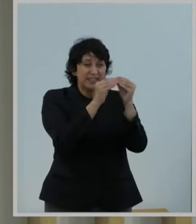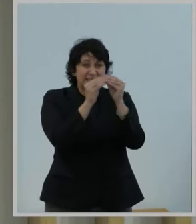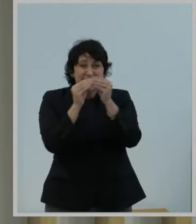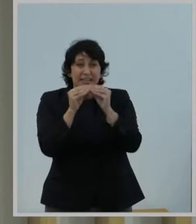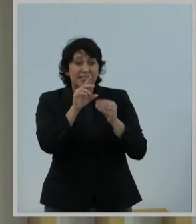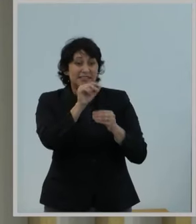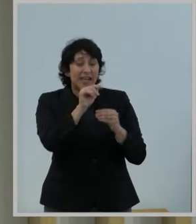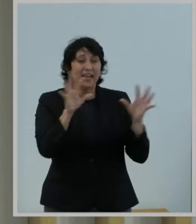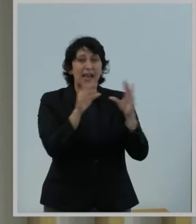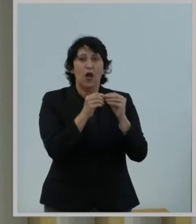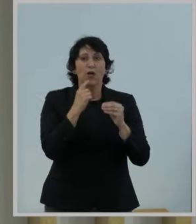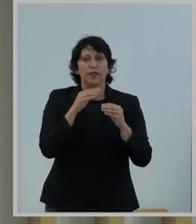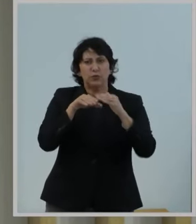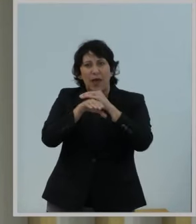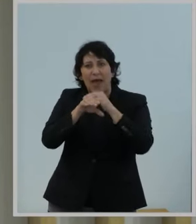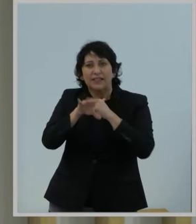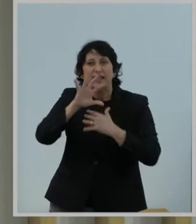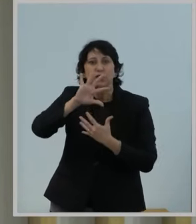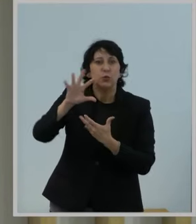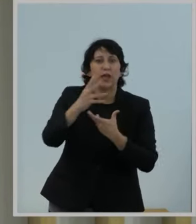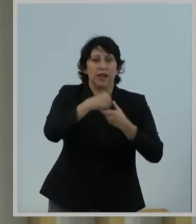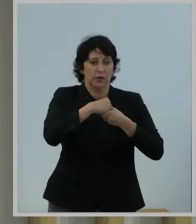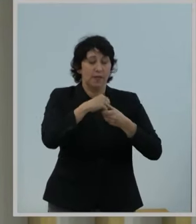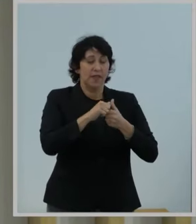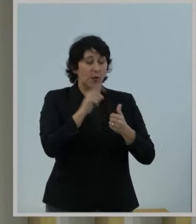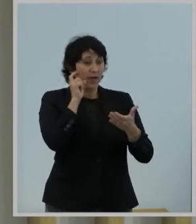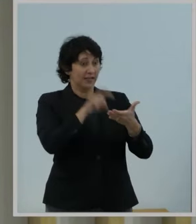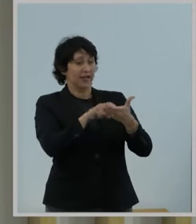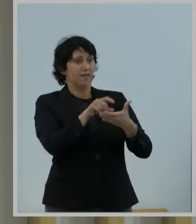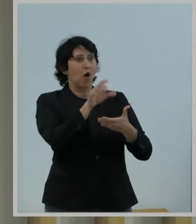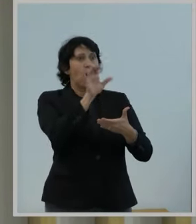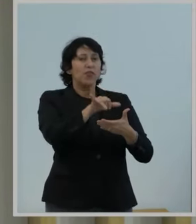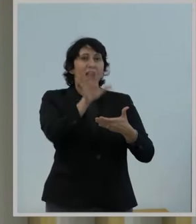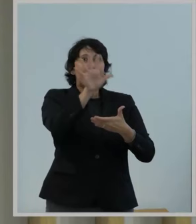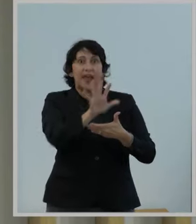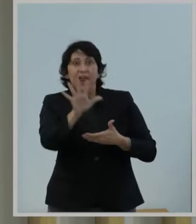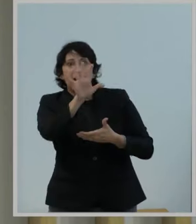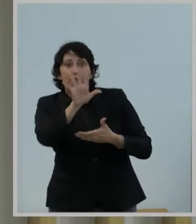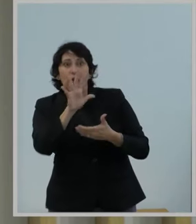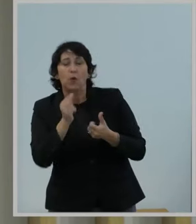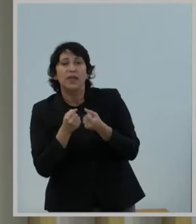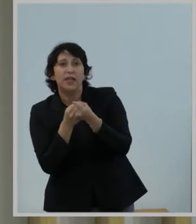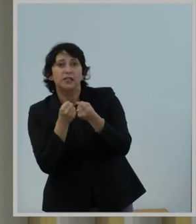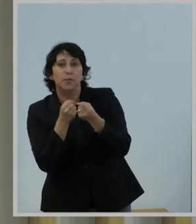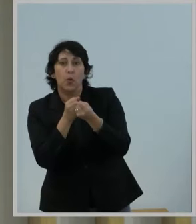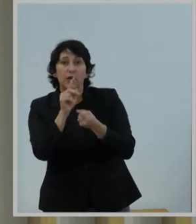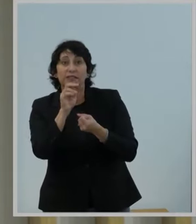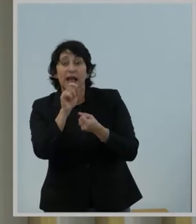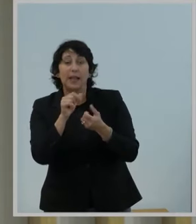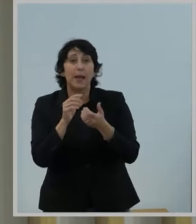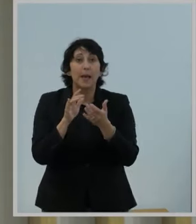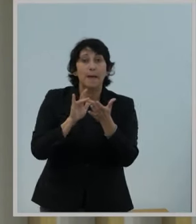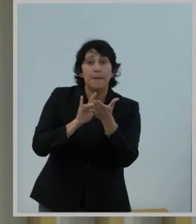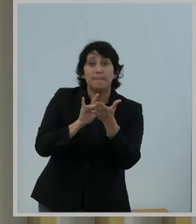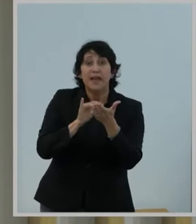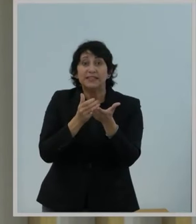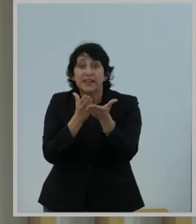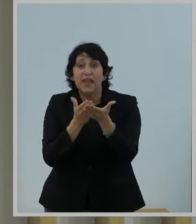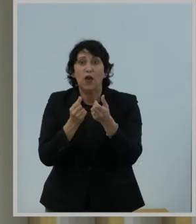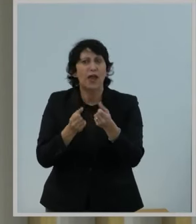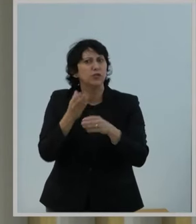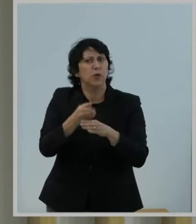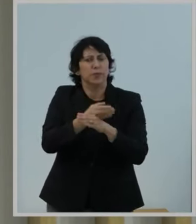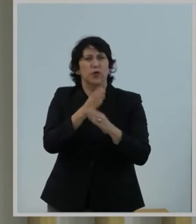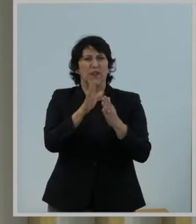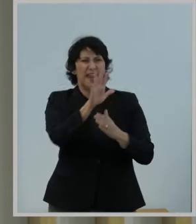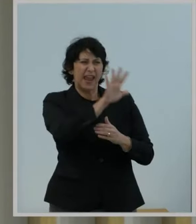access and adoption, it allows you to identify areas where we can promote telemedicine to improve outcomes in maternal health and